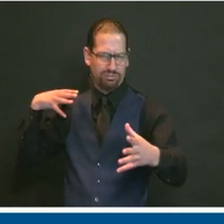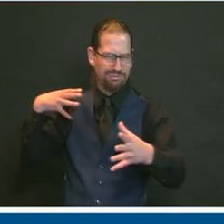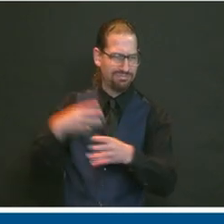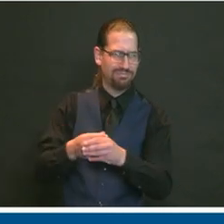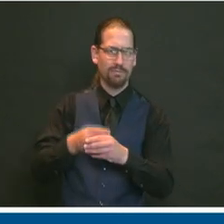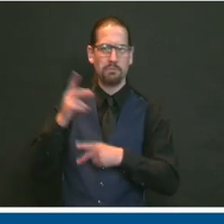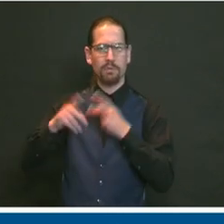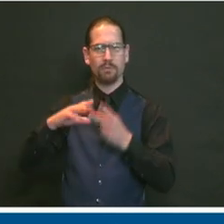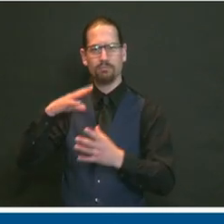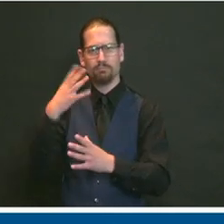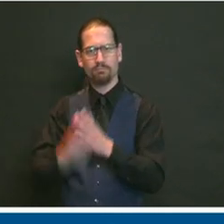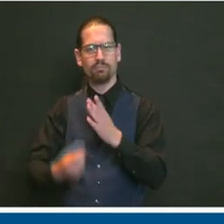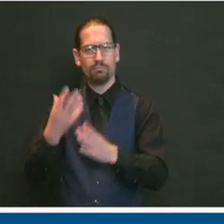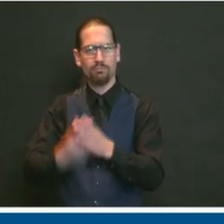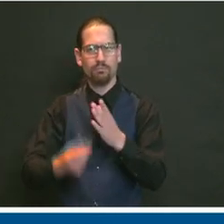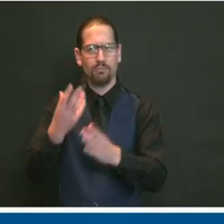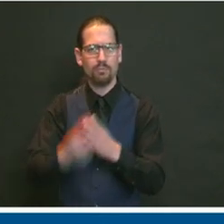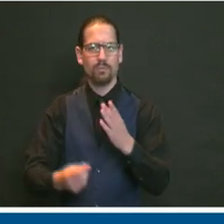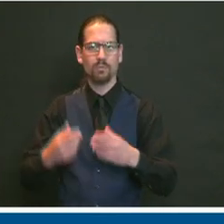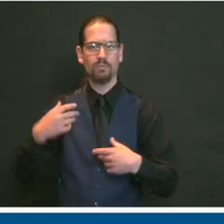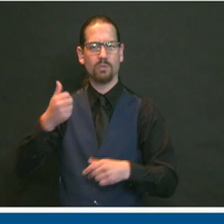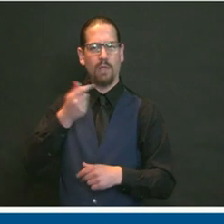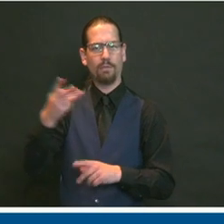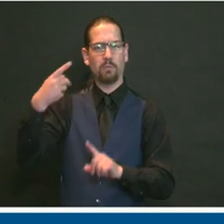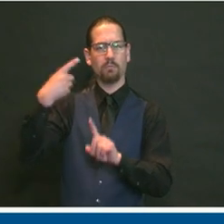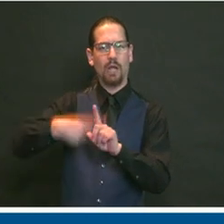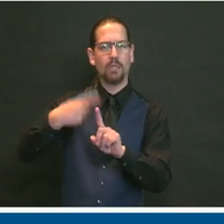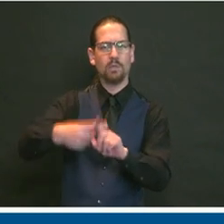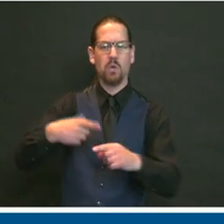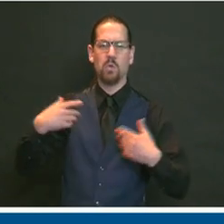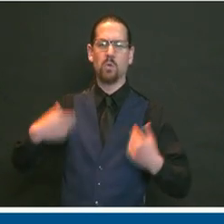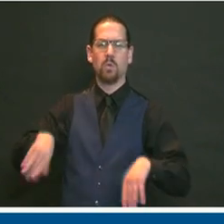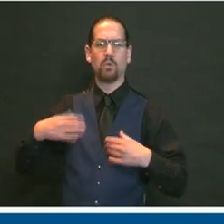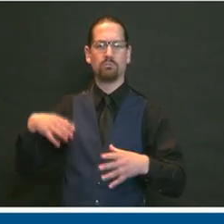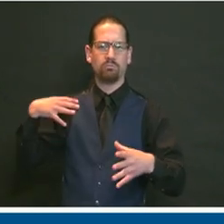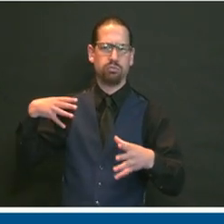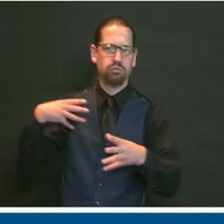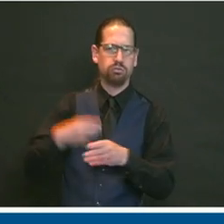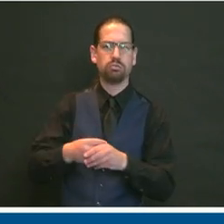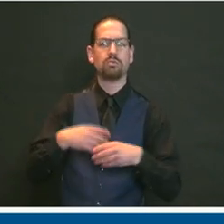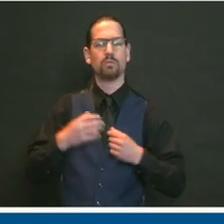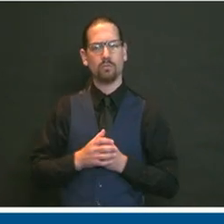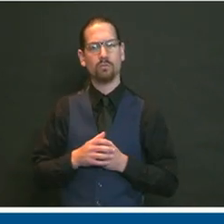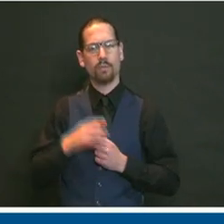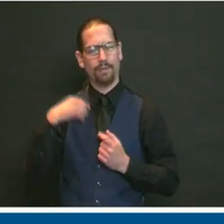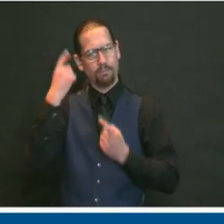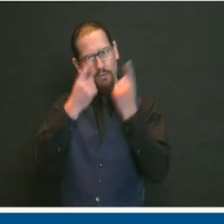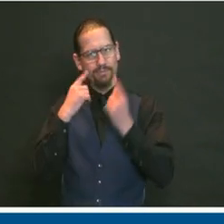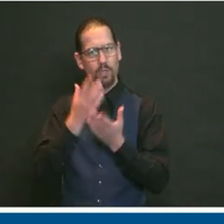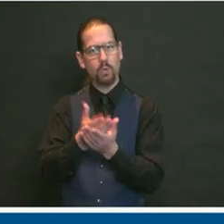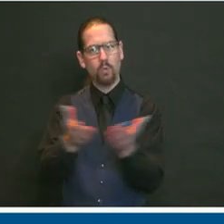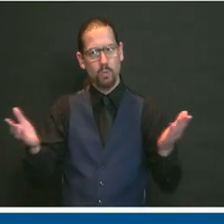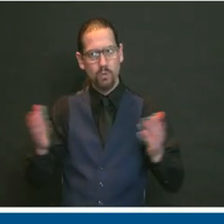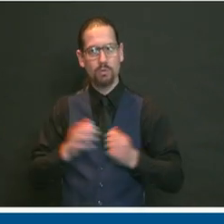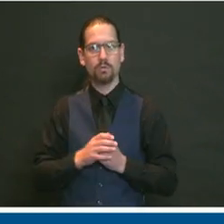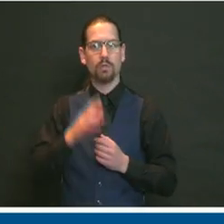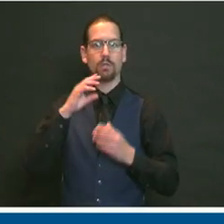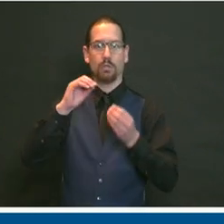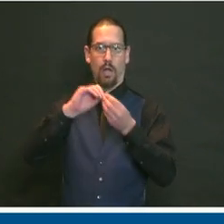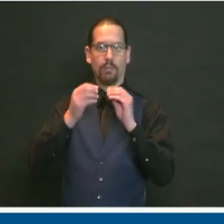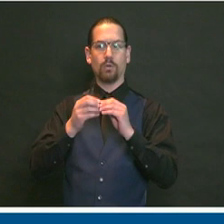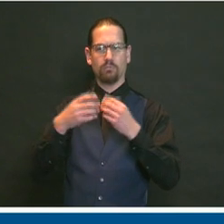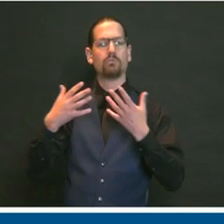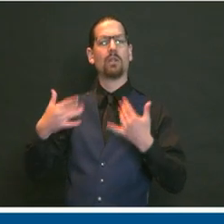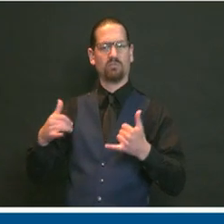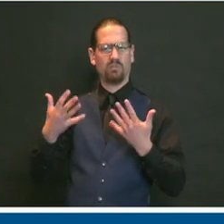over the last several weeks and months. The numbers I announced today are posted on our